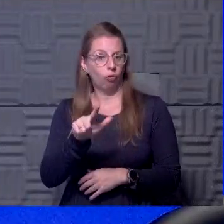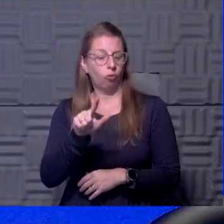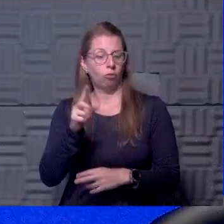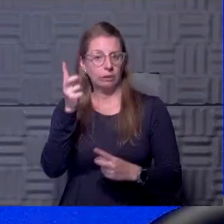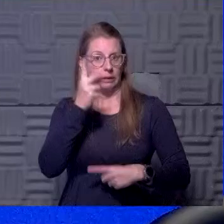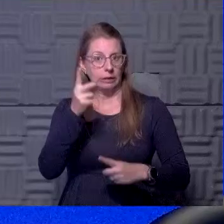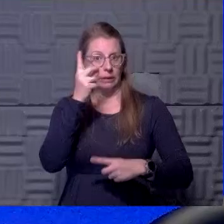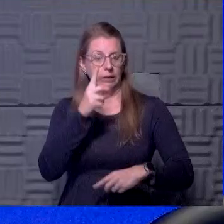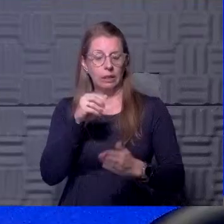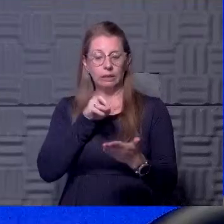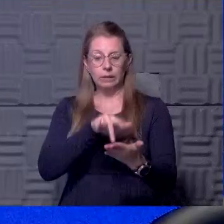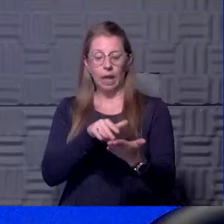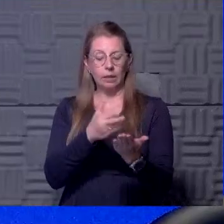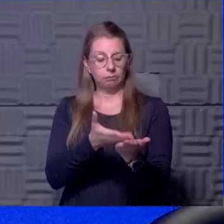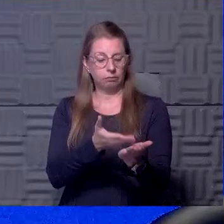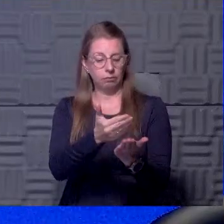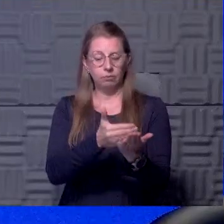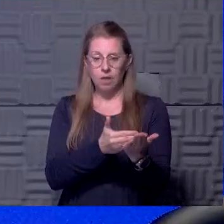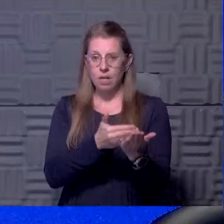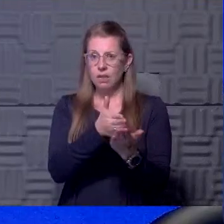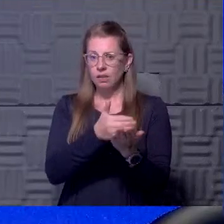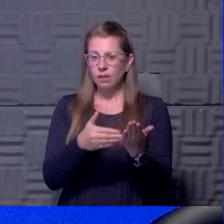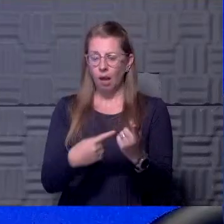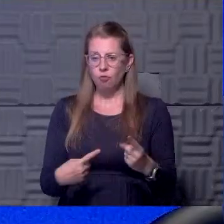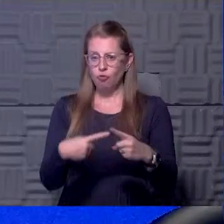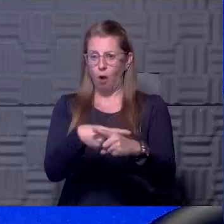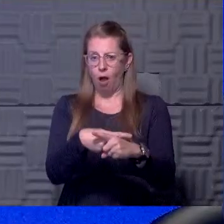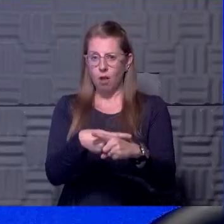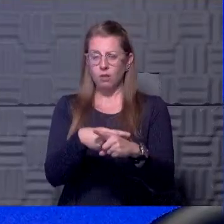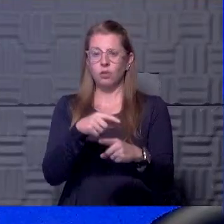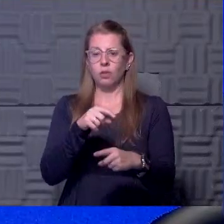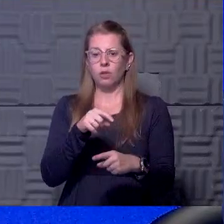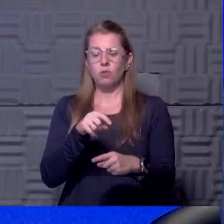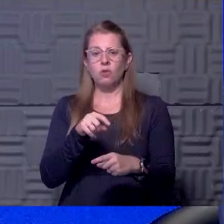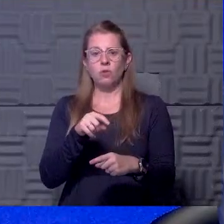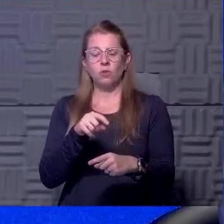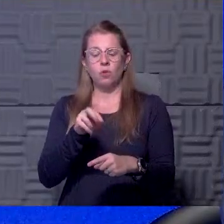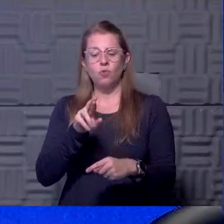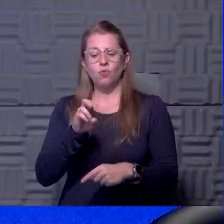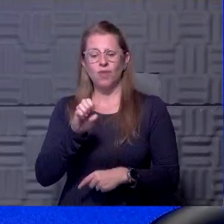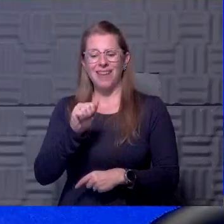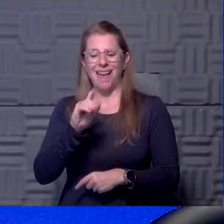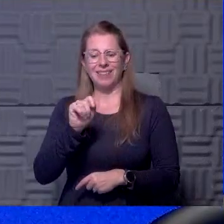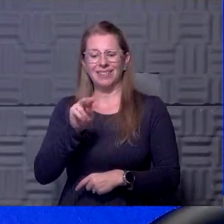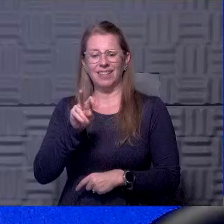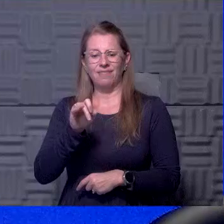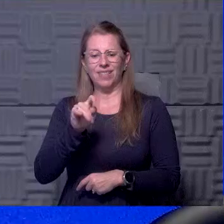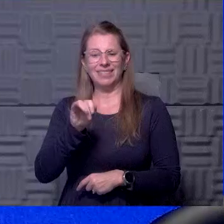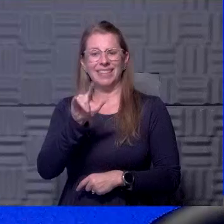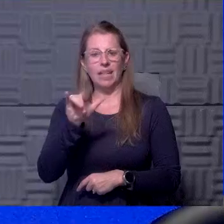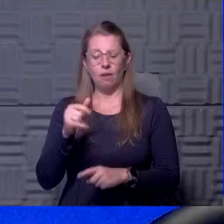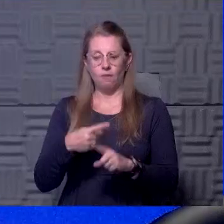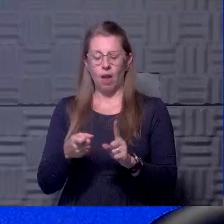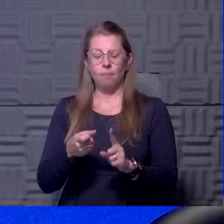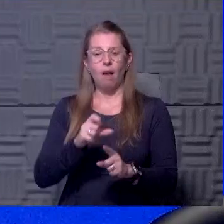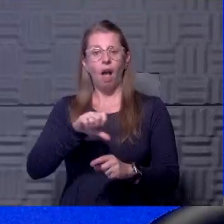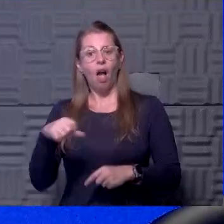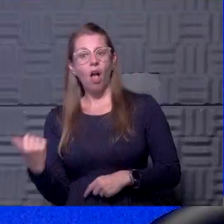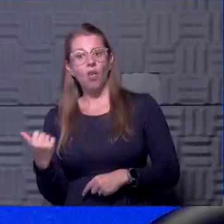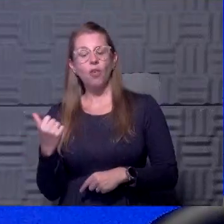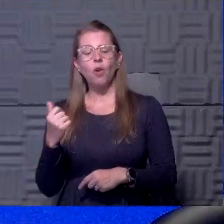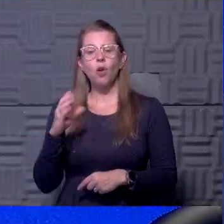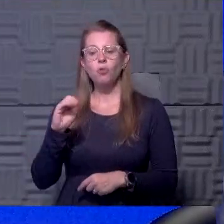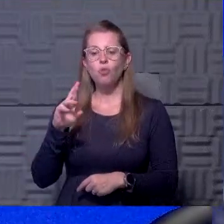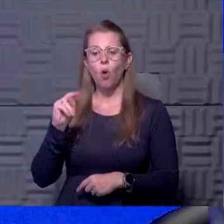there have been studies out there showing maybe there's some cross-reactivity from other common coronaviruses that cause the common cold.